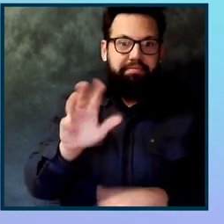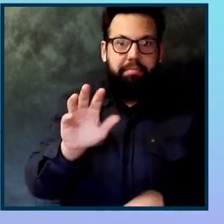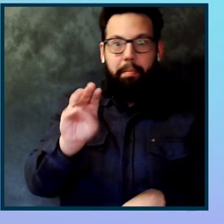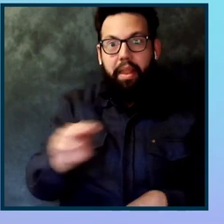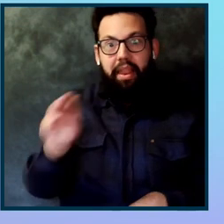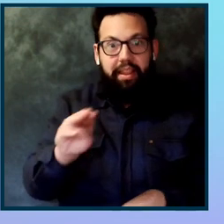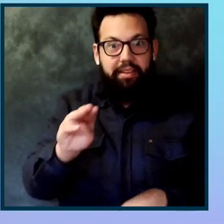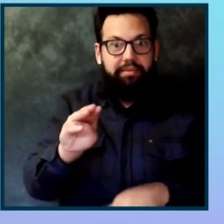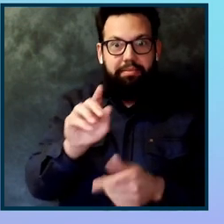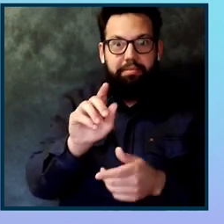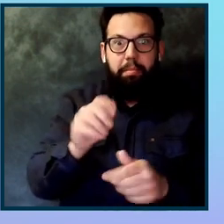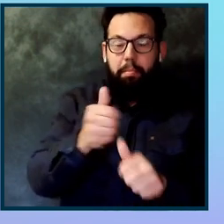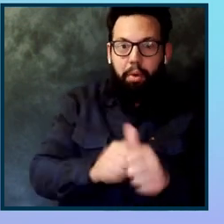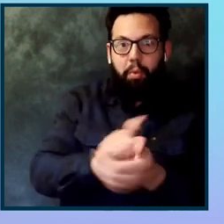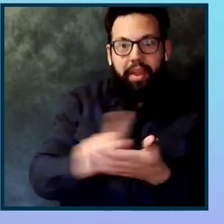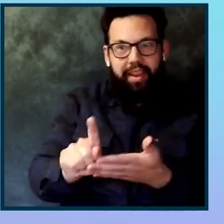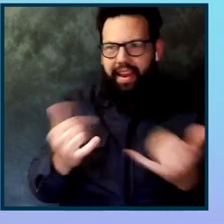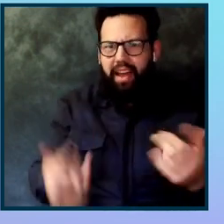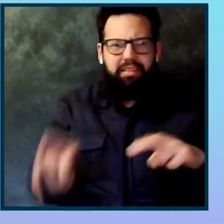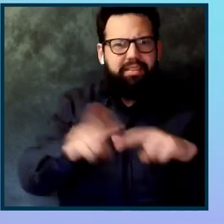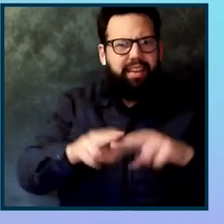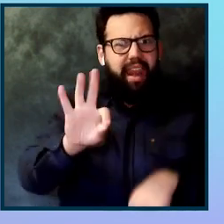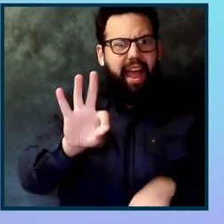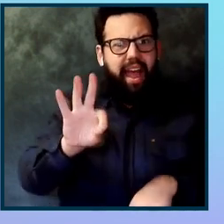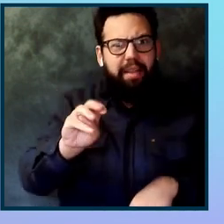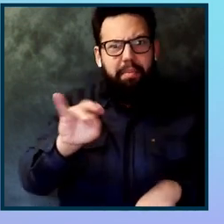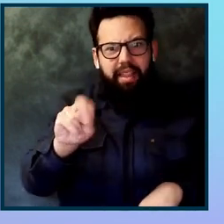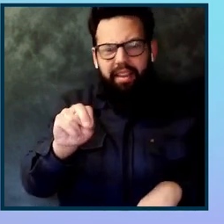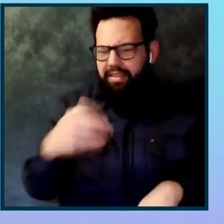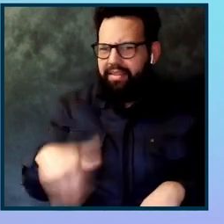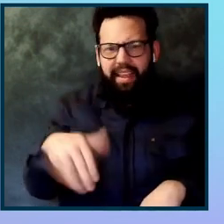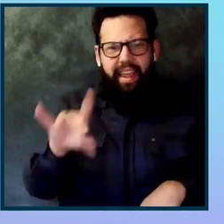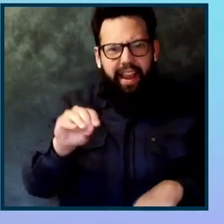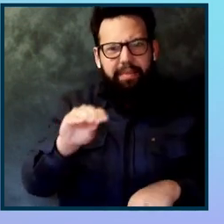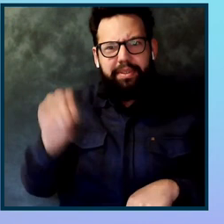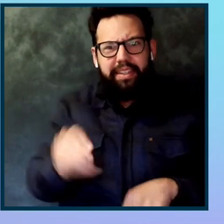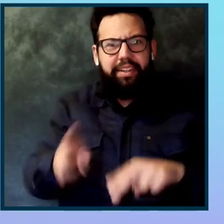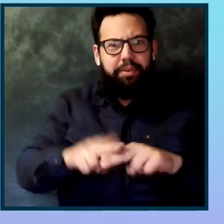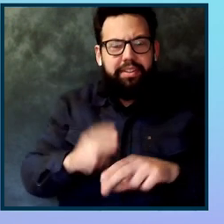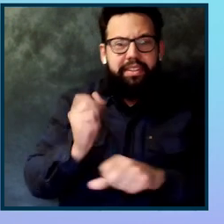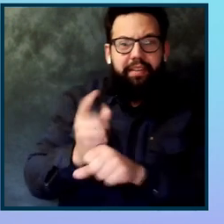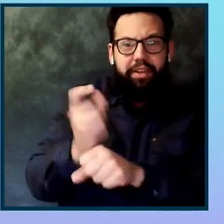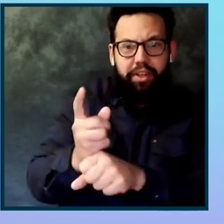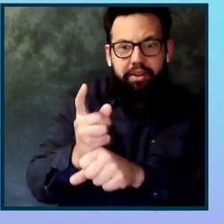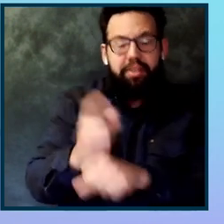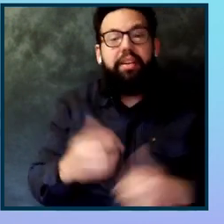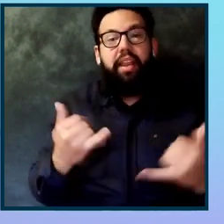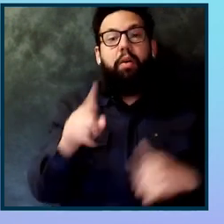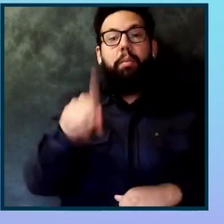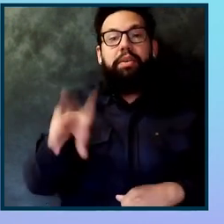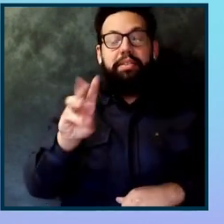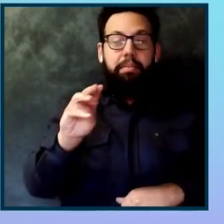million downloads a week. That's an 80% increase year over year. There are now 1.6 million projects on GitHub that use